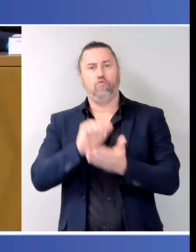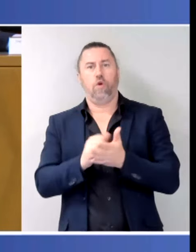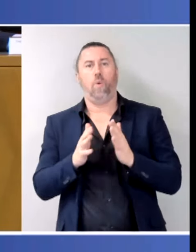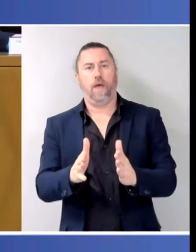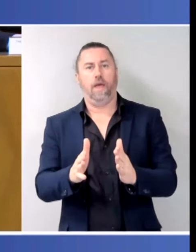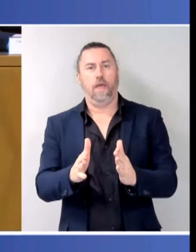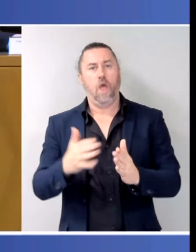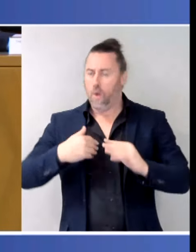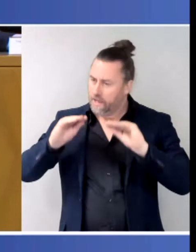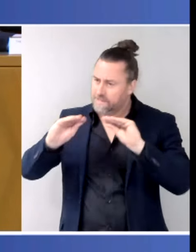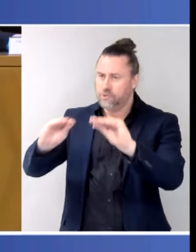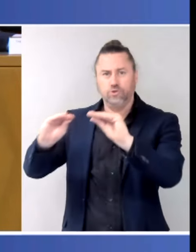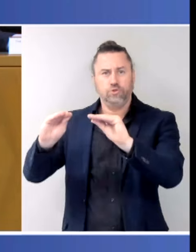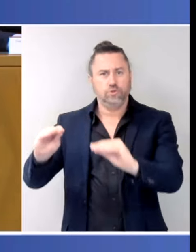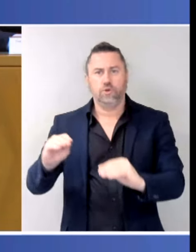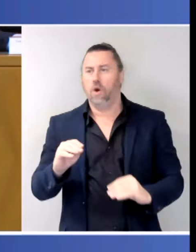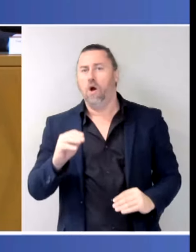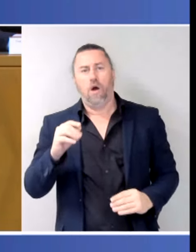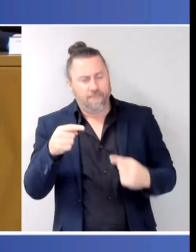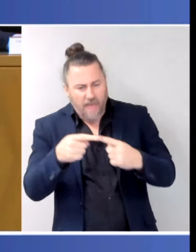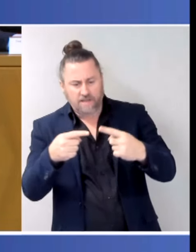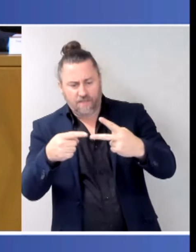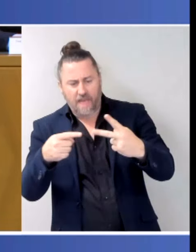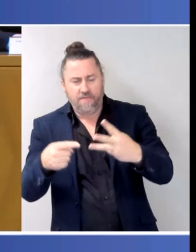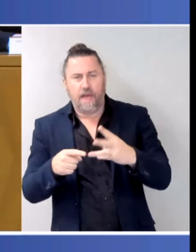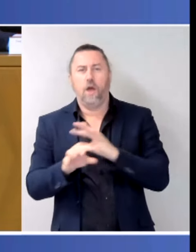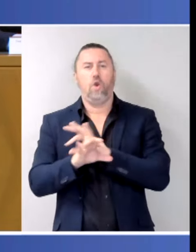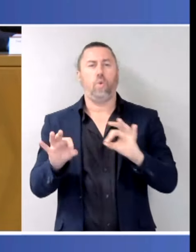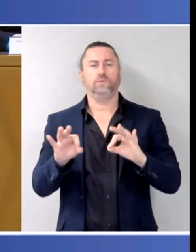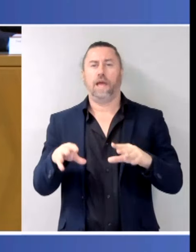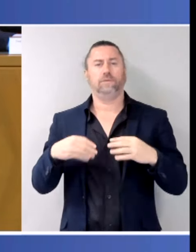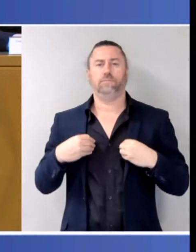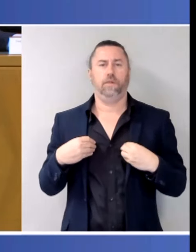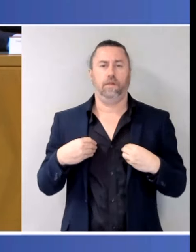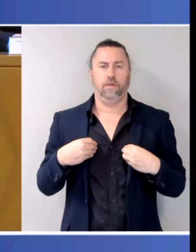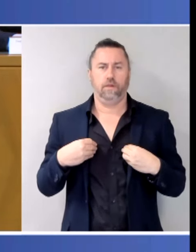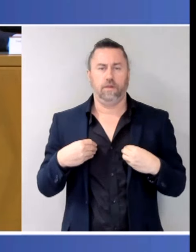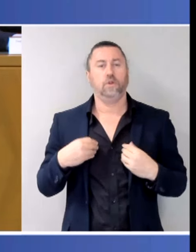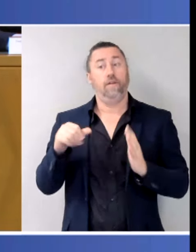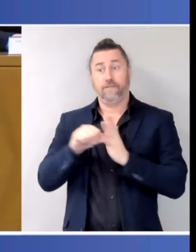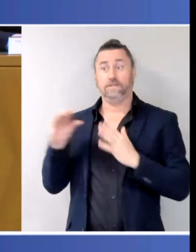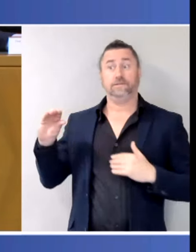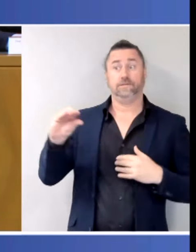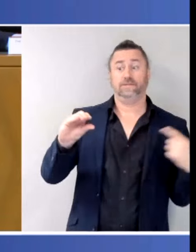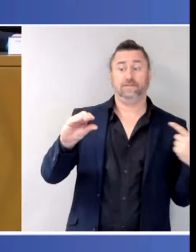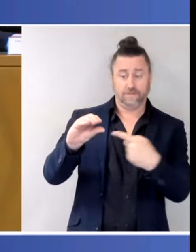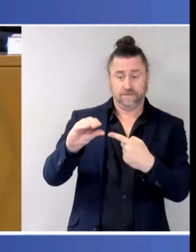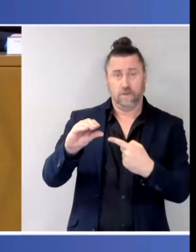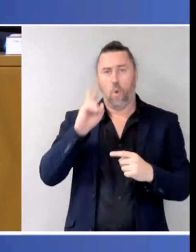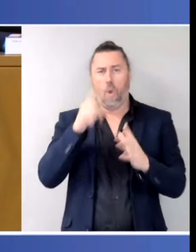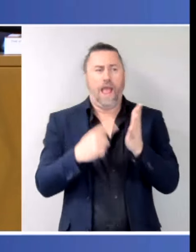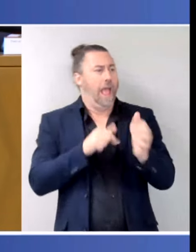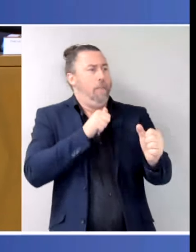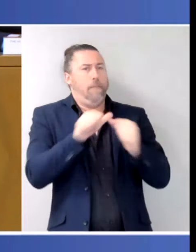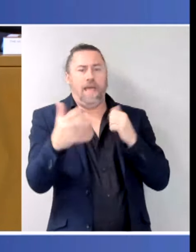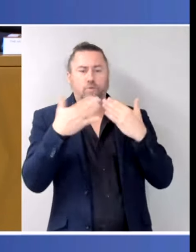that funding will enable for work to be done on what is best practice, learning as well from the